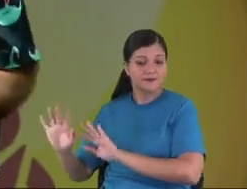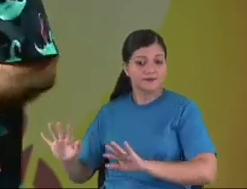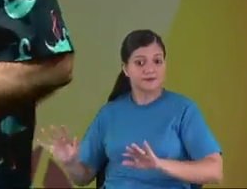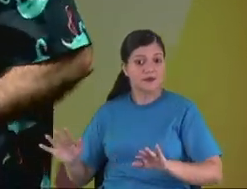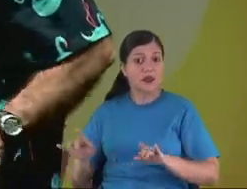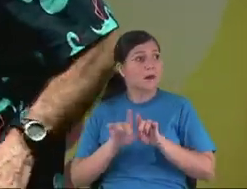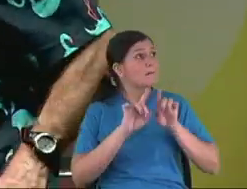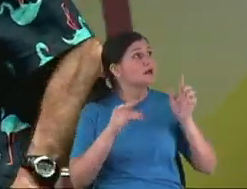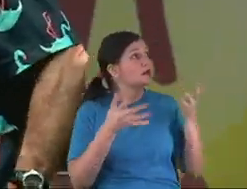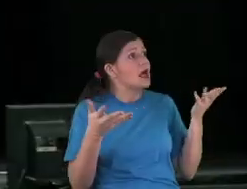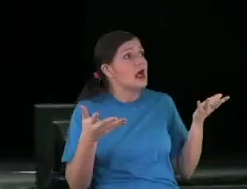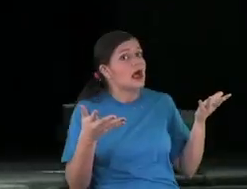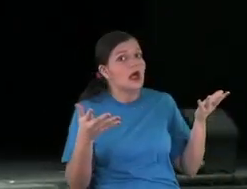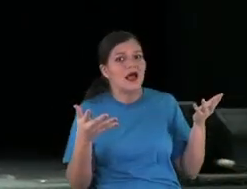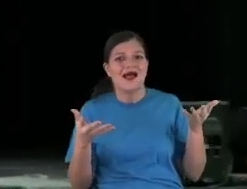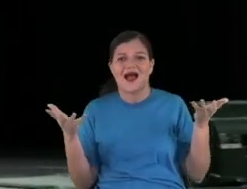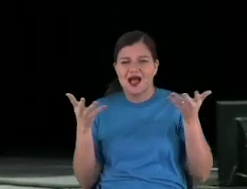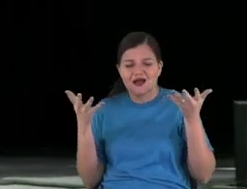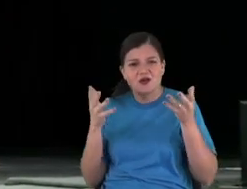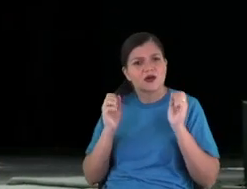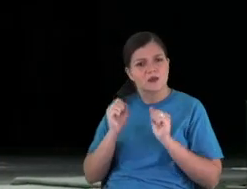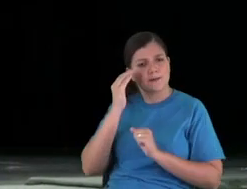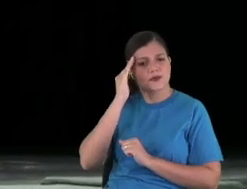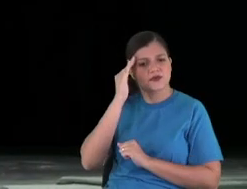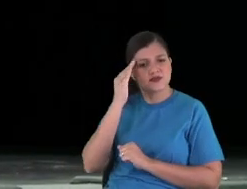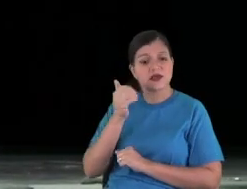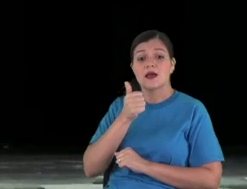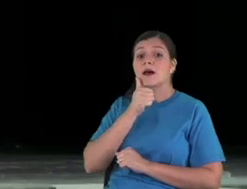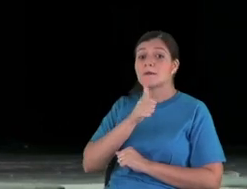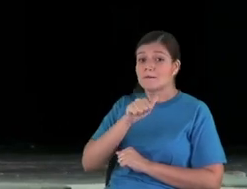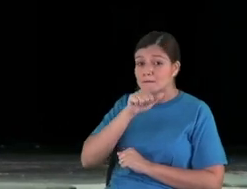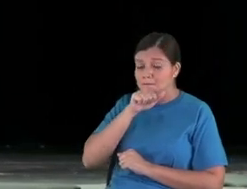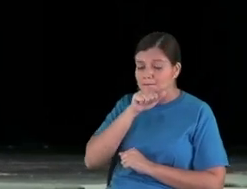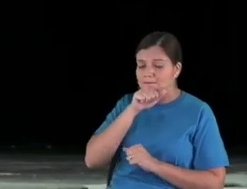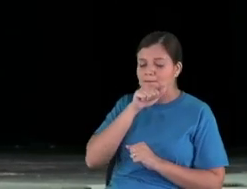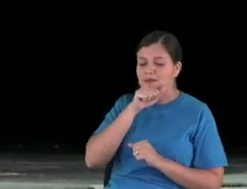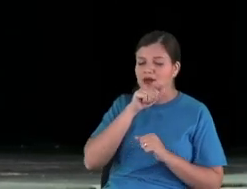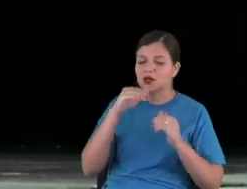anymore. But my mom supports my dad.